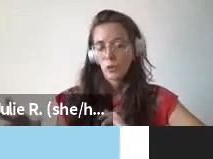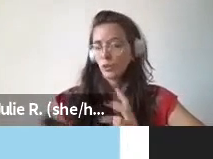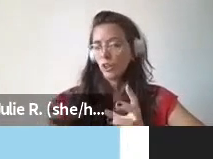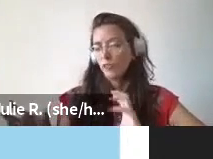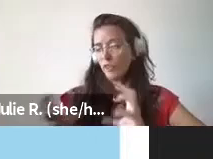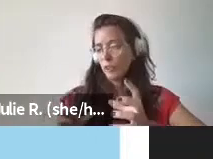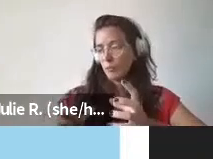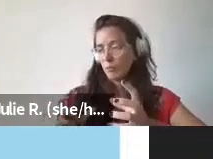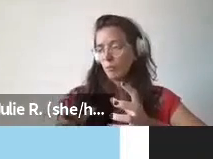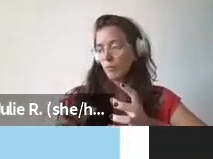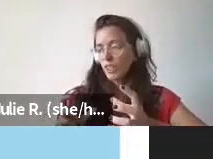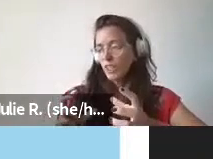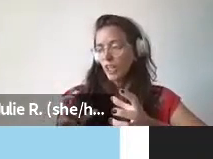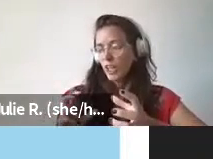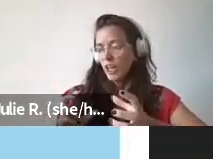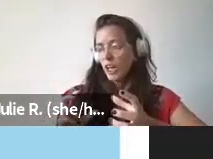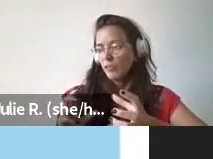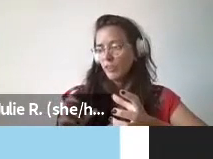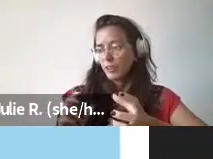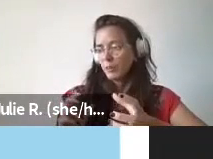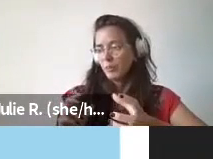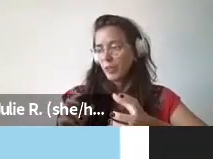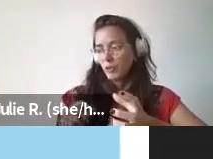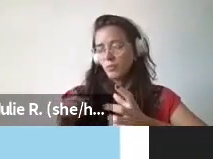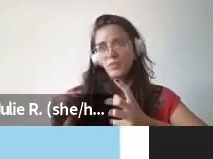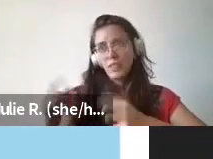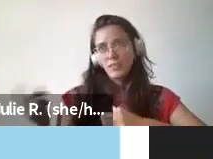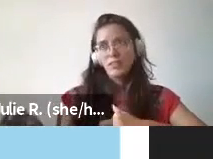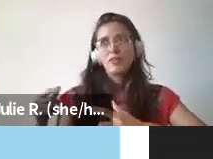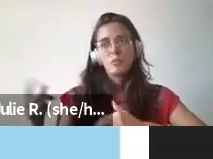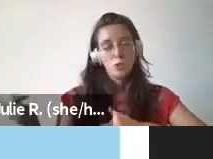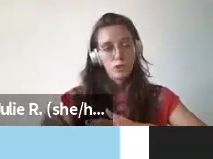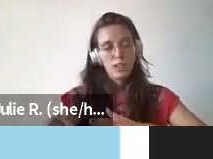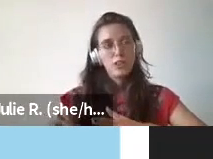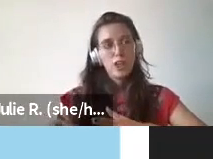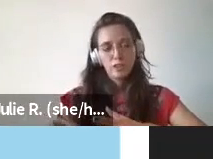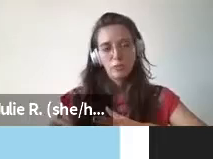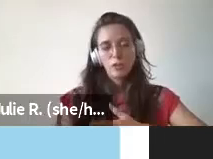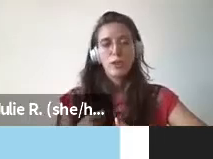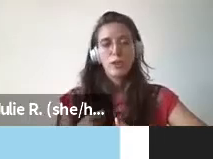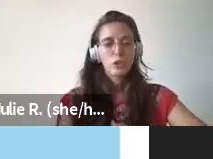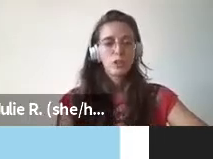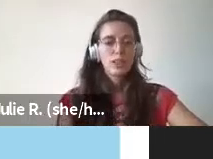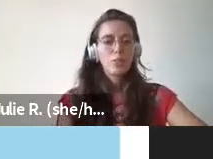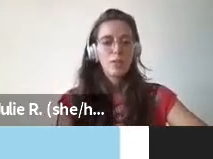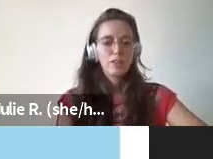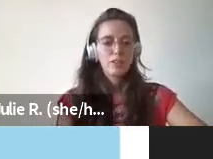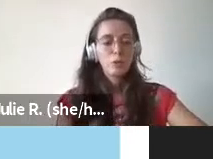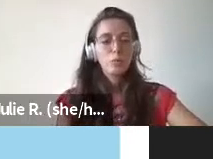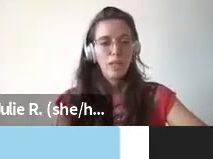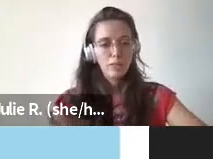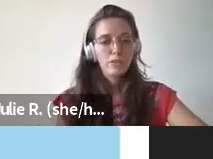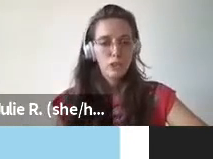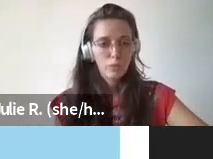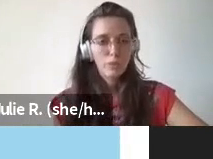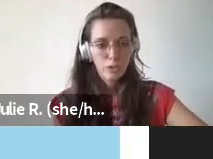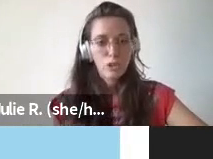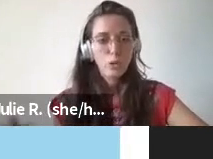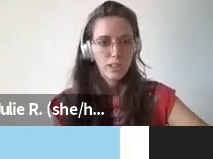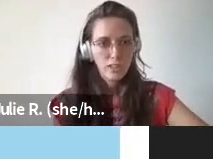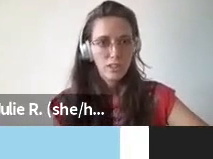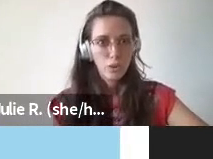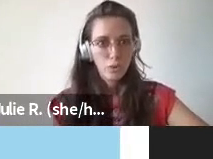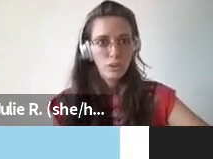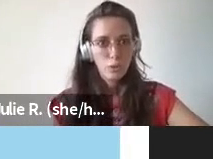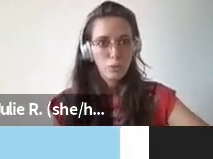and that comes as a result of a a tentative from the australian government to actually make facebook pay